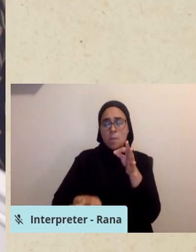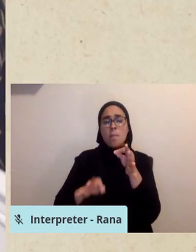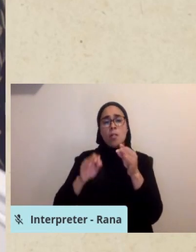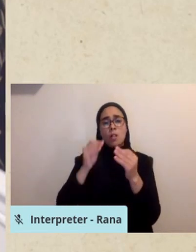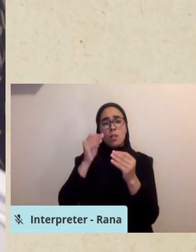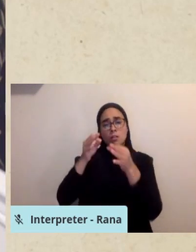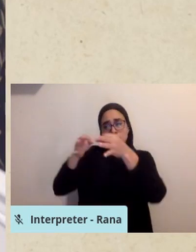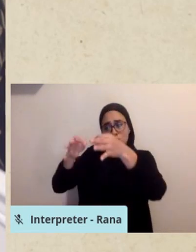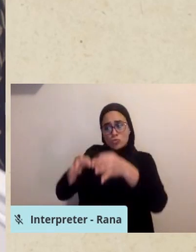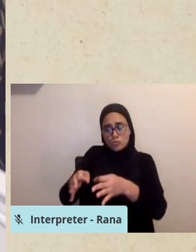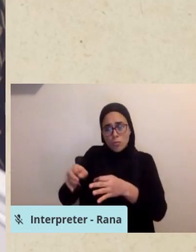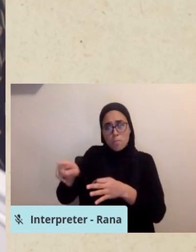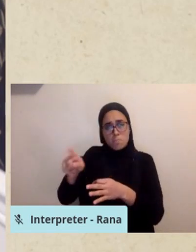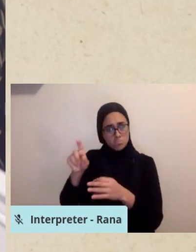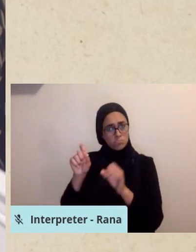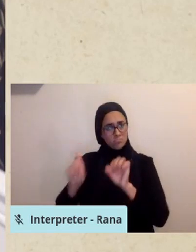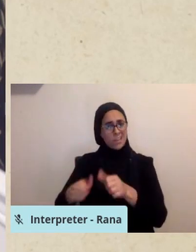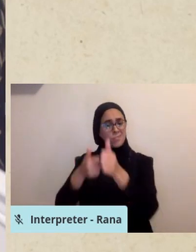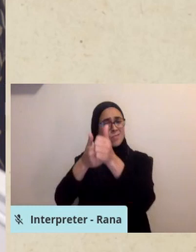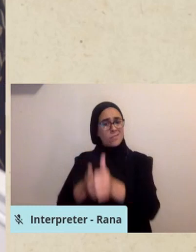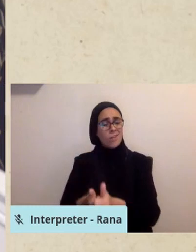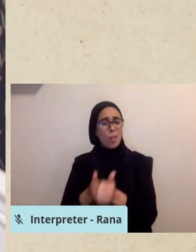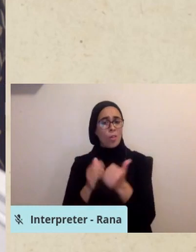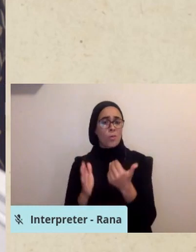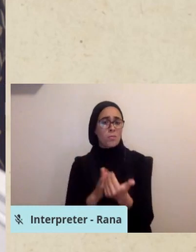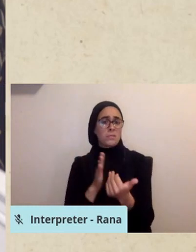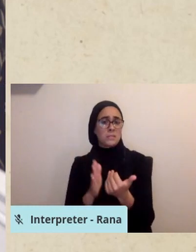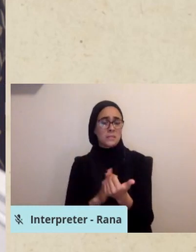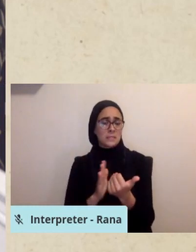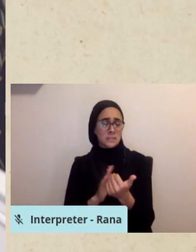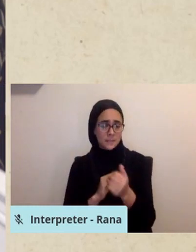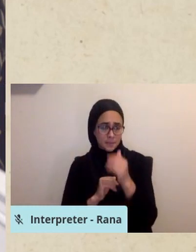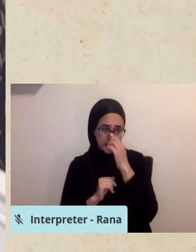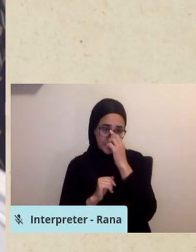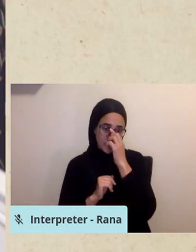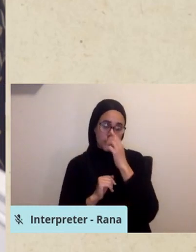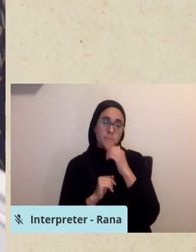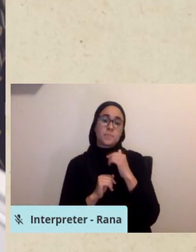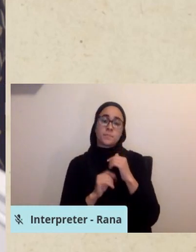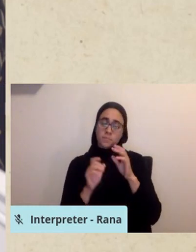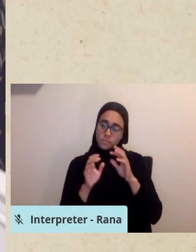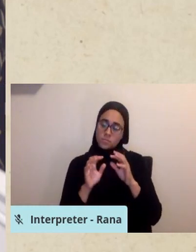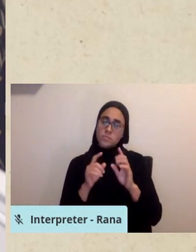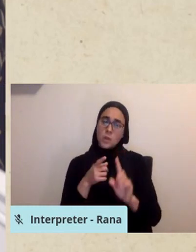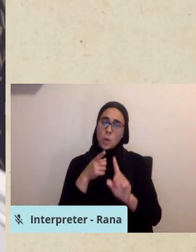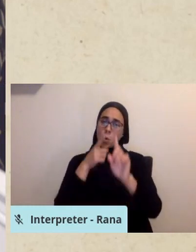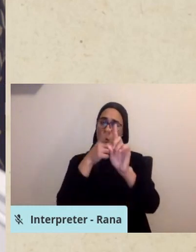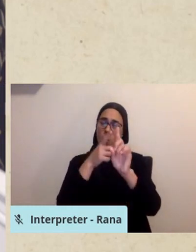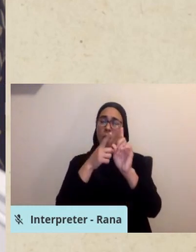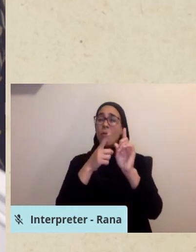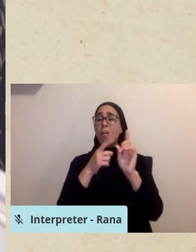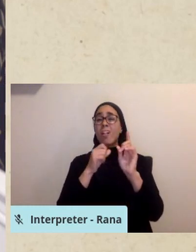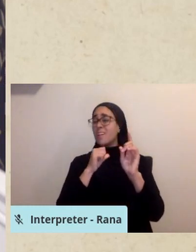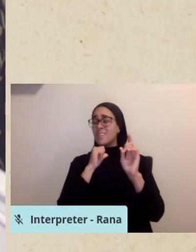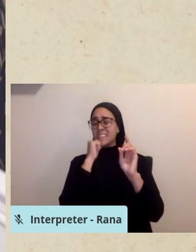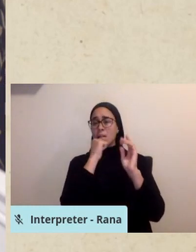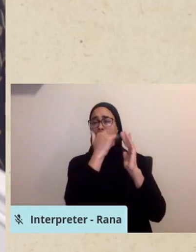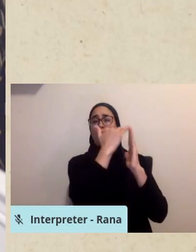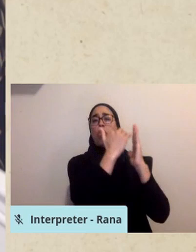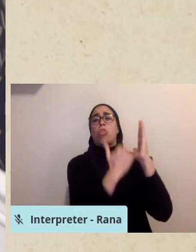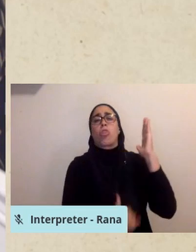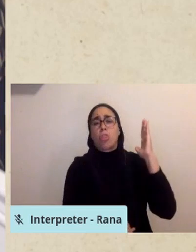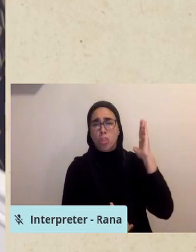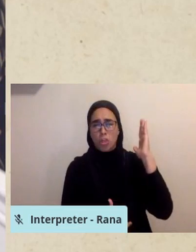practically perform and do. Creating a much longer list of responsibilities